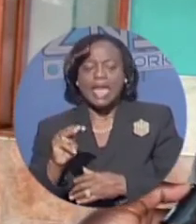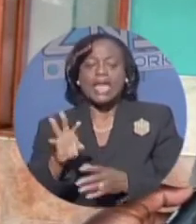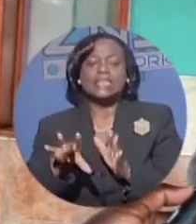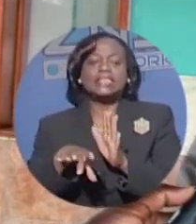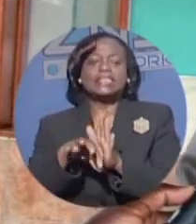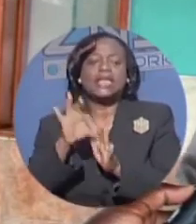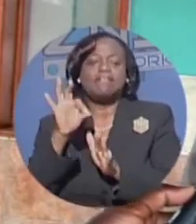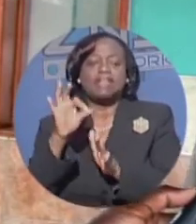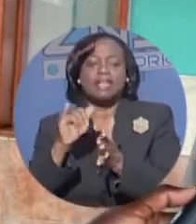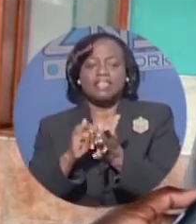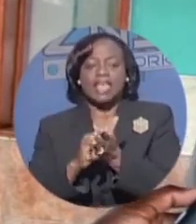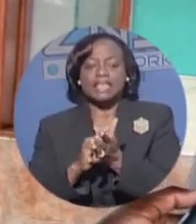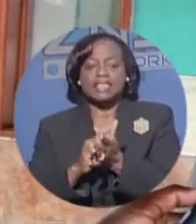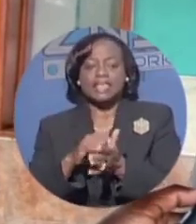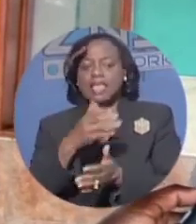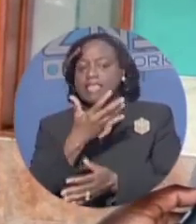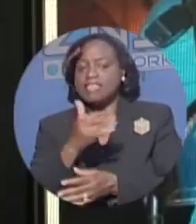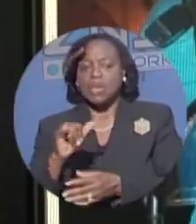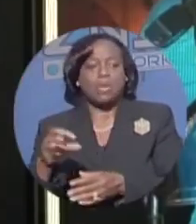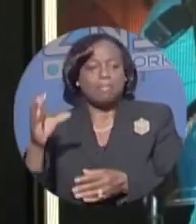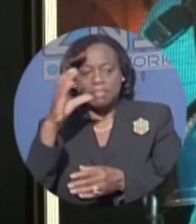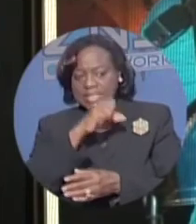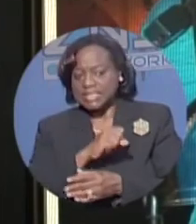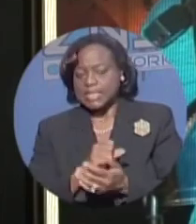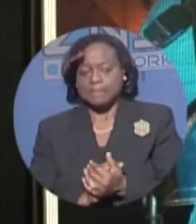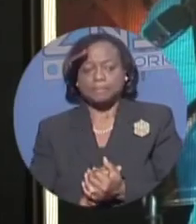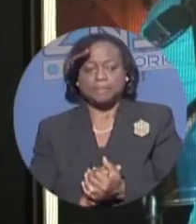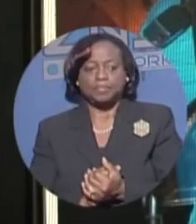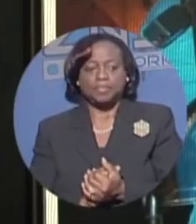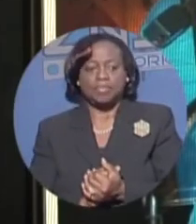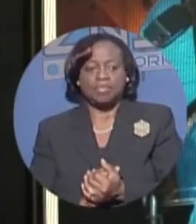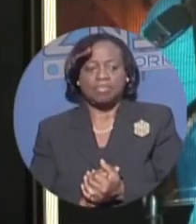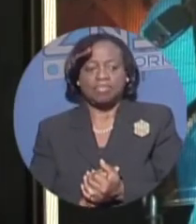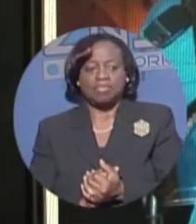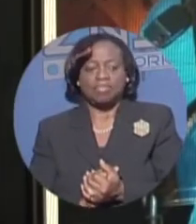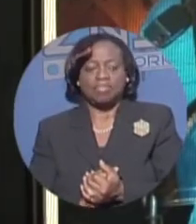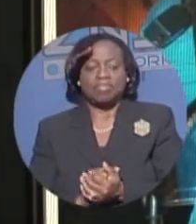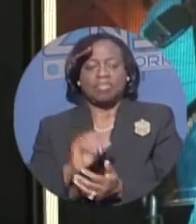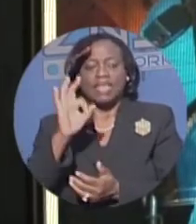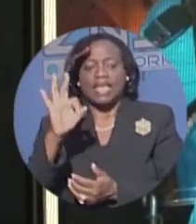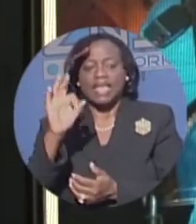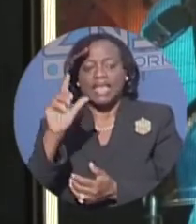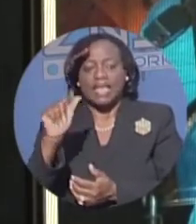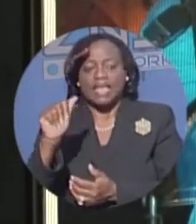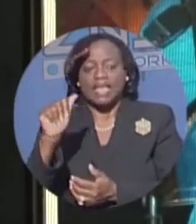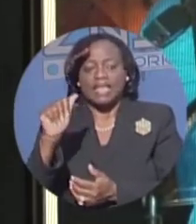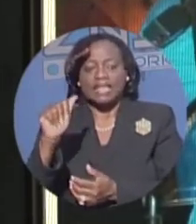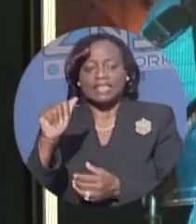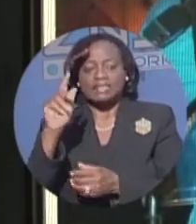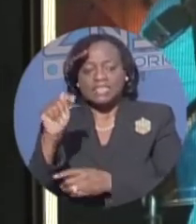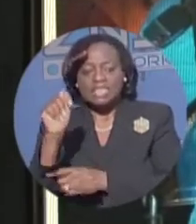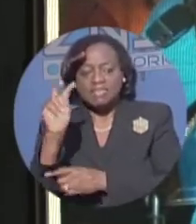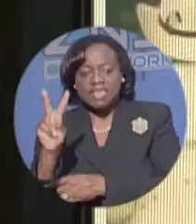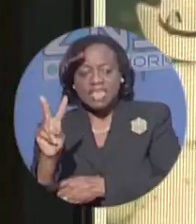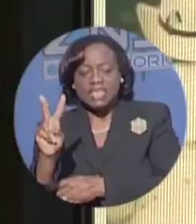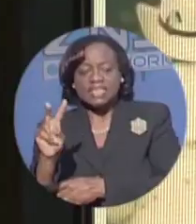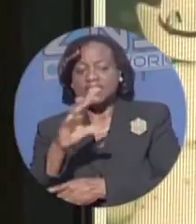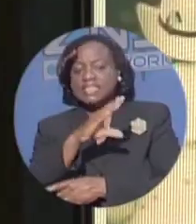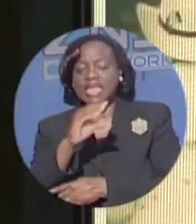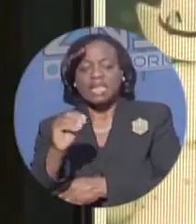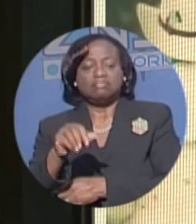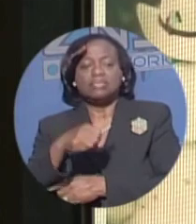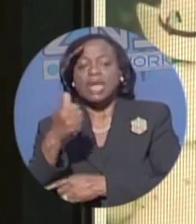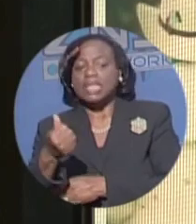medals were missing and I just kind of just, I just, I just lost it. Flat screen televisions and other electronic devices stole it. Those right now,